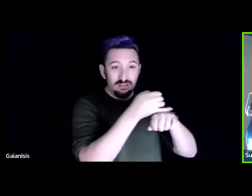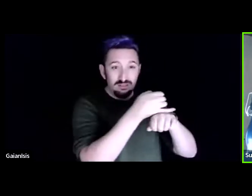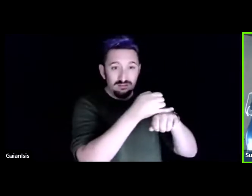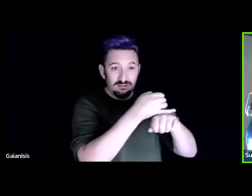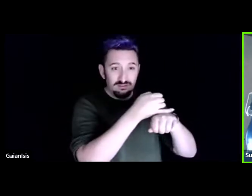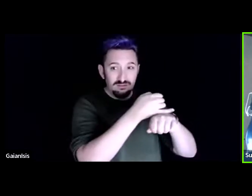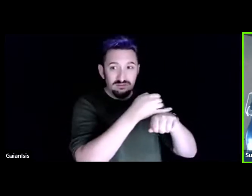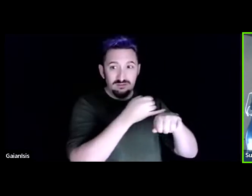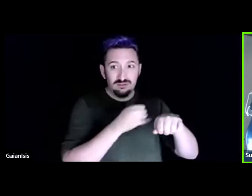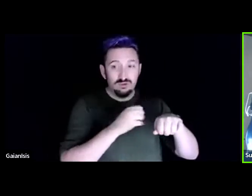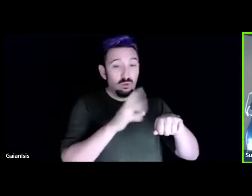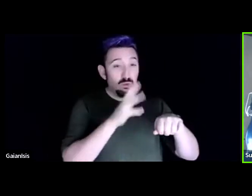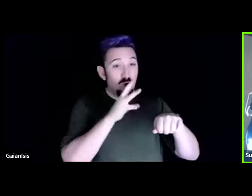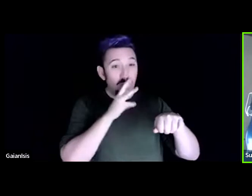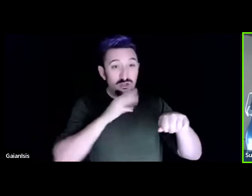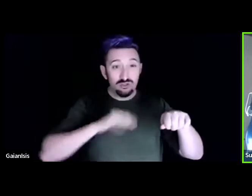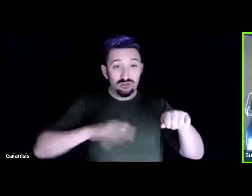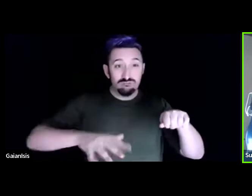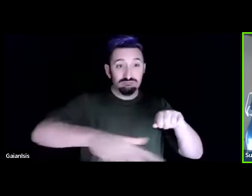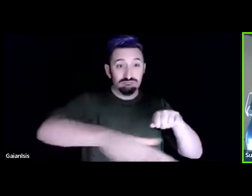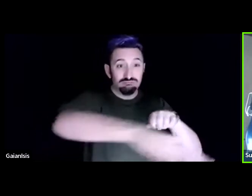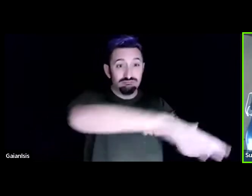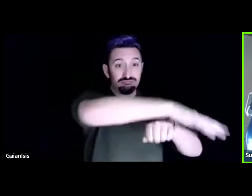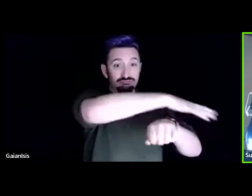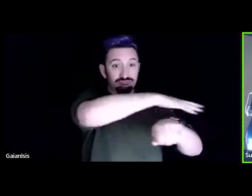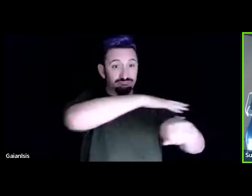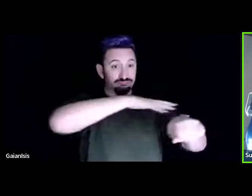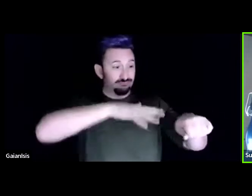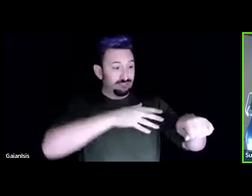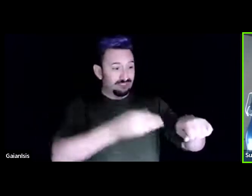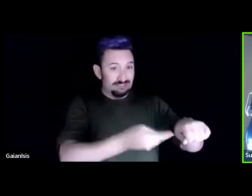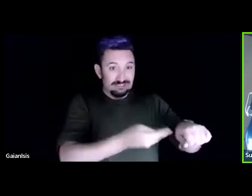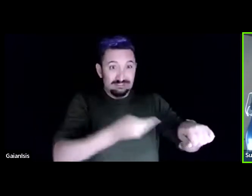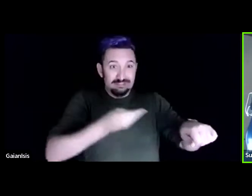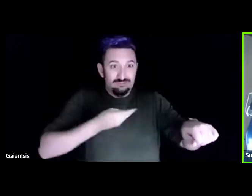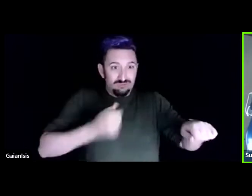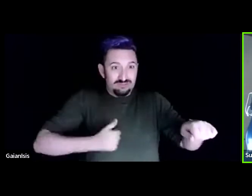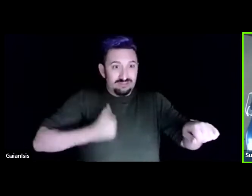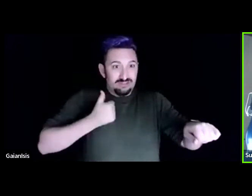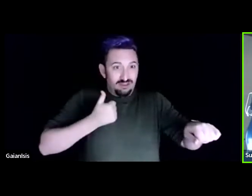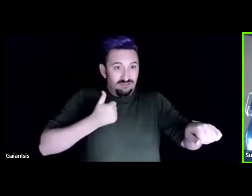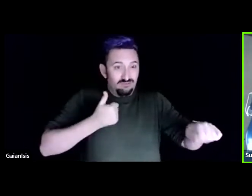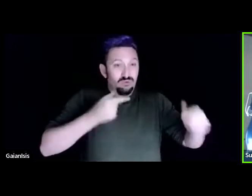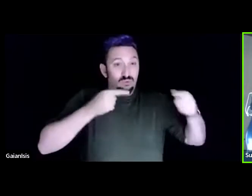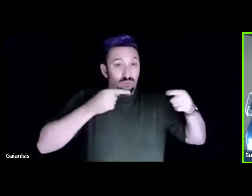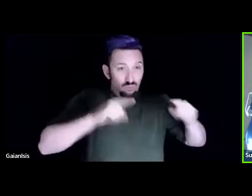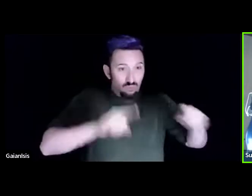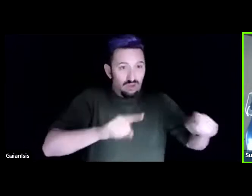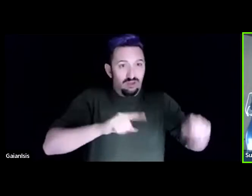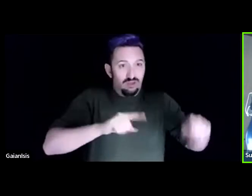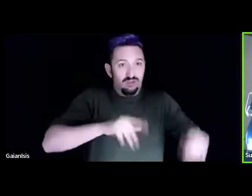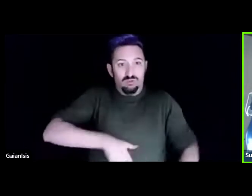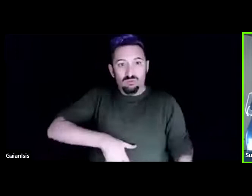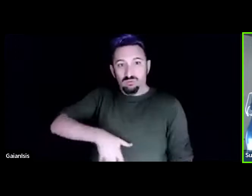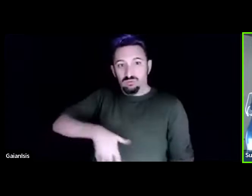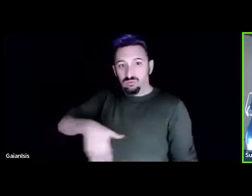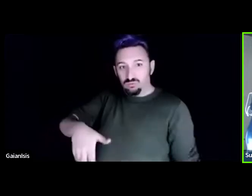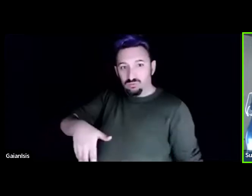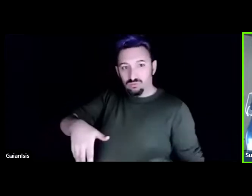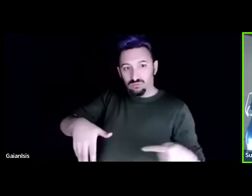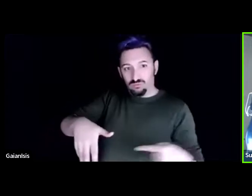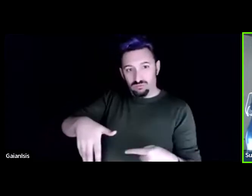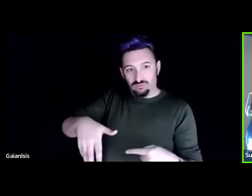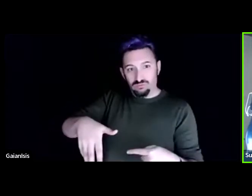us life, even as we begin in our mother's wombs. And so I, as an environmentalist, realized